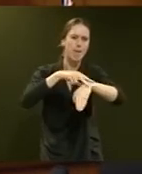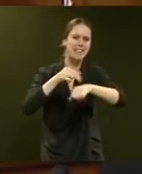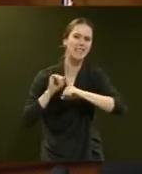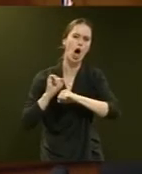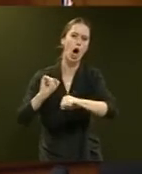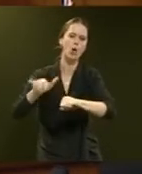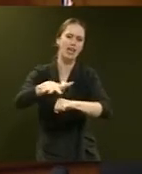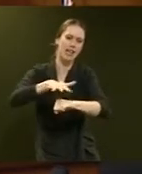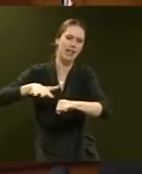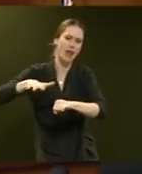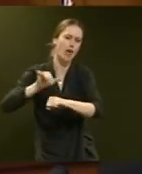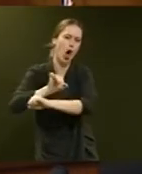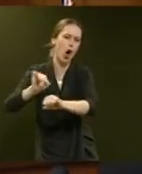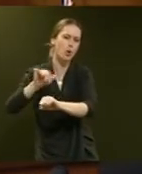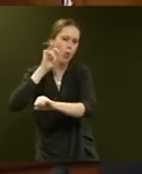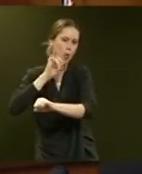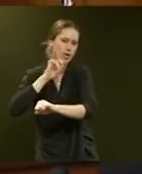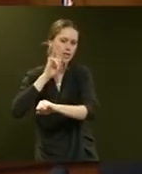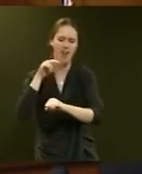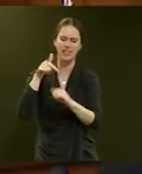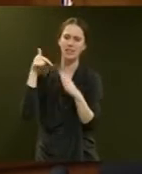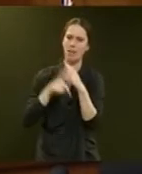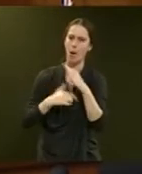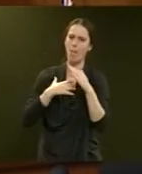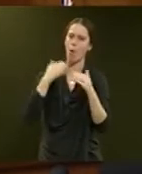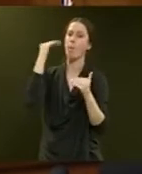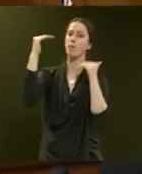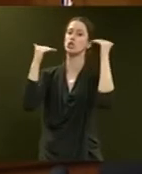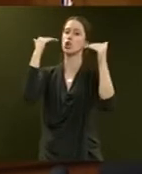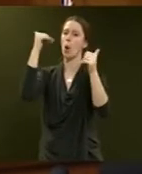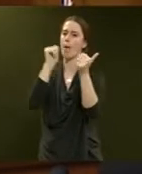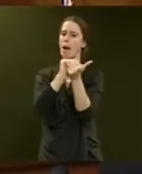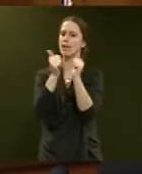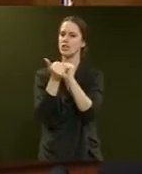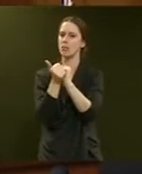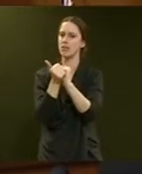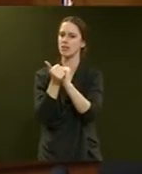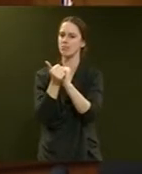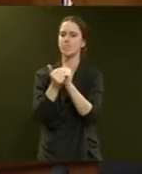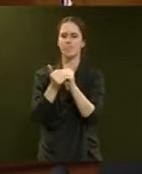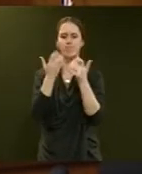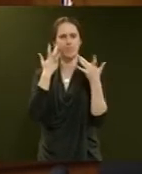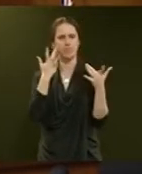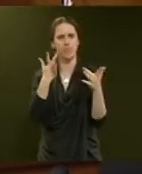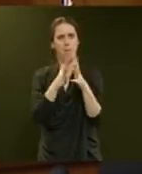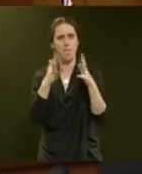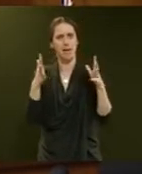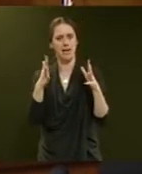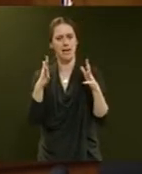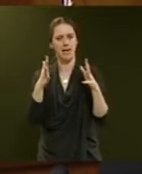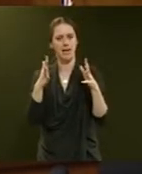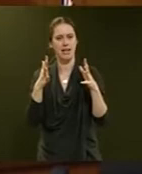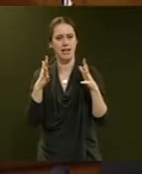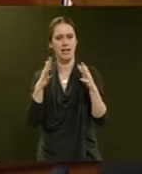own territorial war points. This deeper and more mature partnership reinforces the significant increase to New